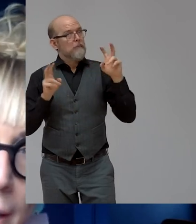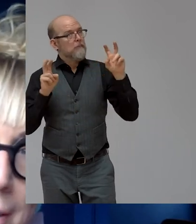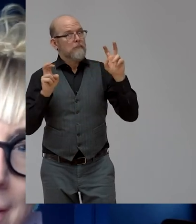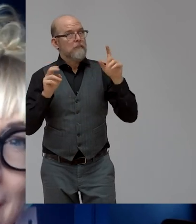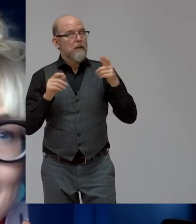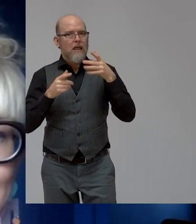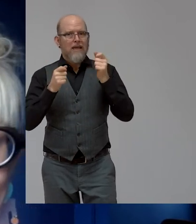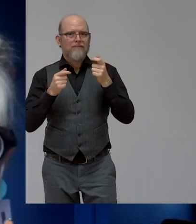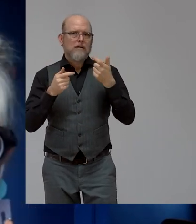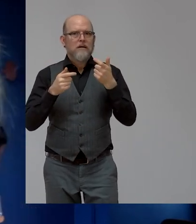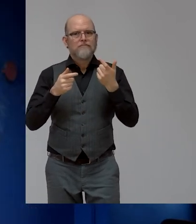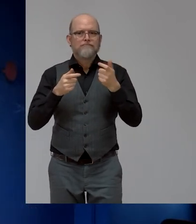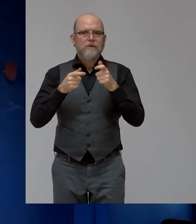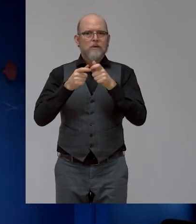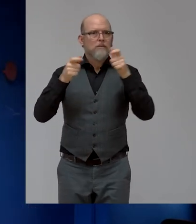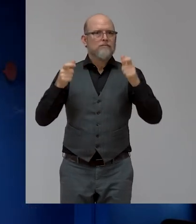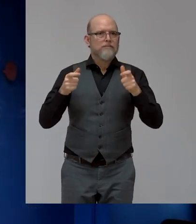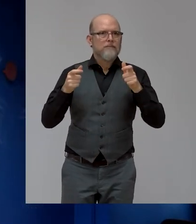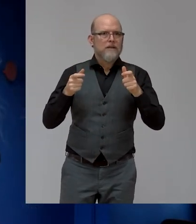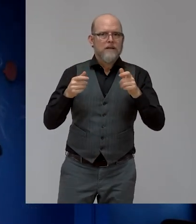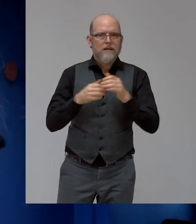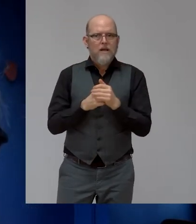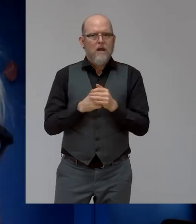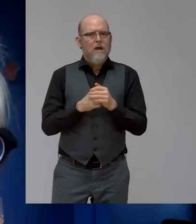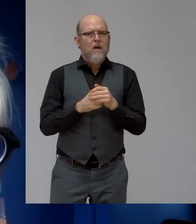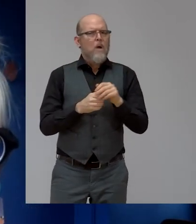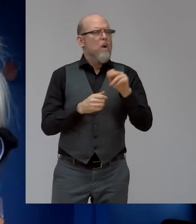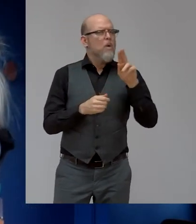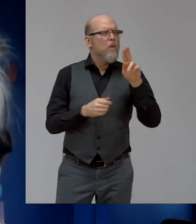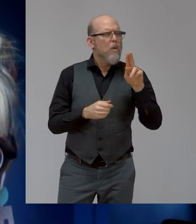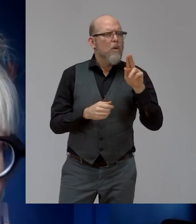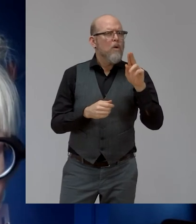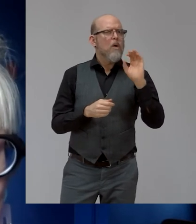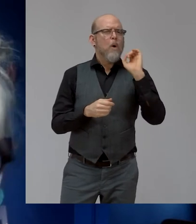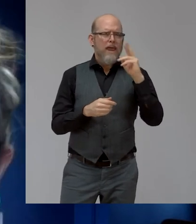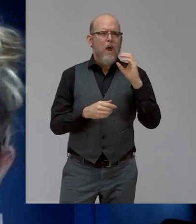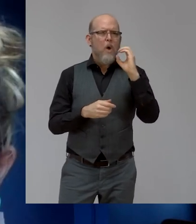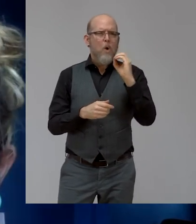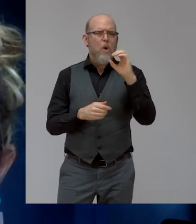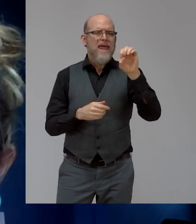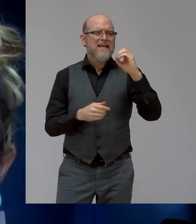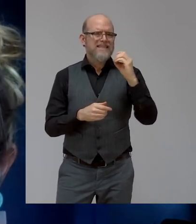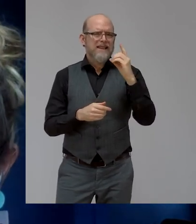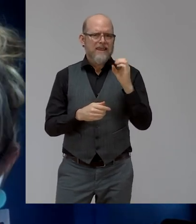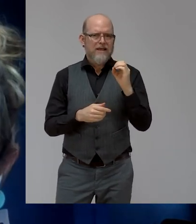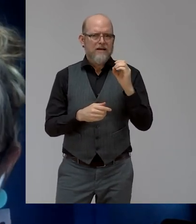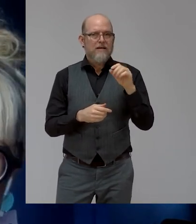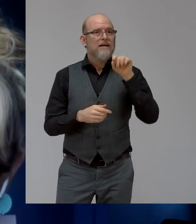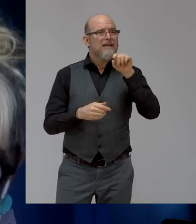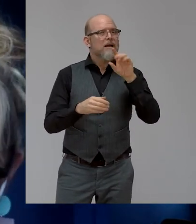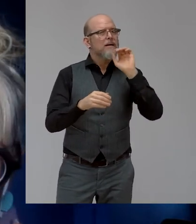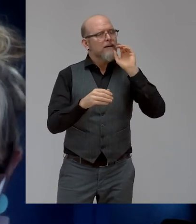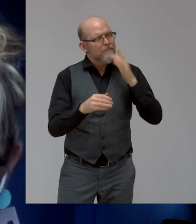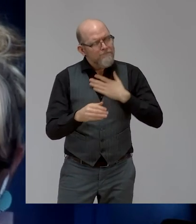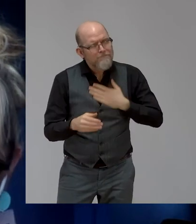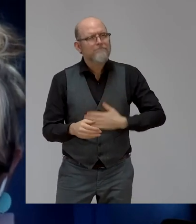fines instead of fulfilled quotas. I mean, wow. Vlad, you know,